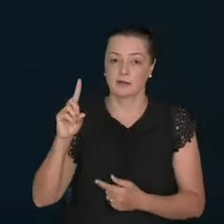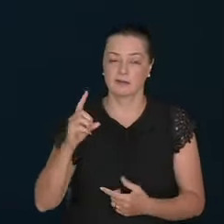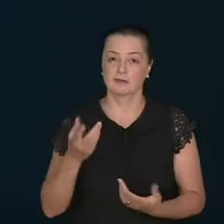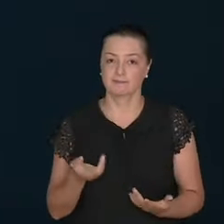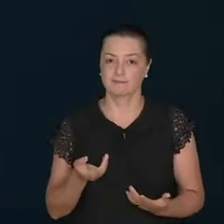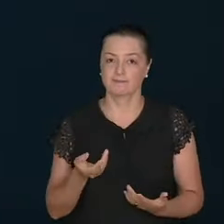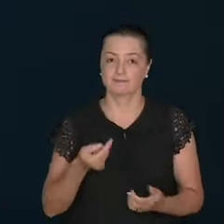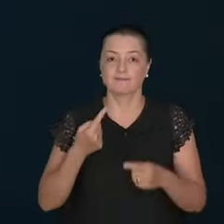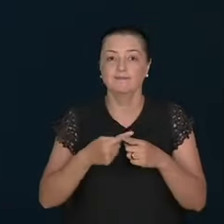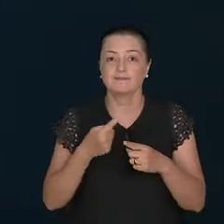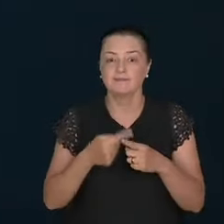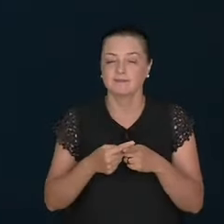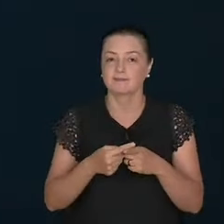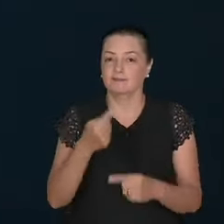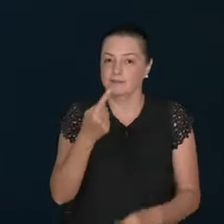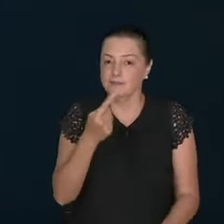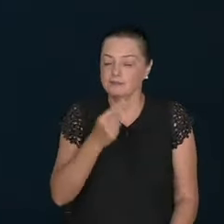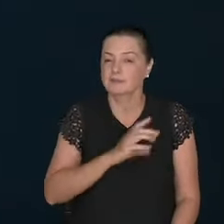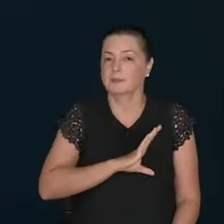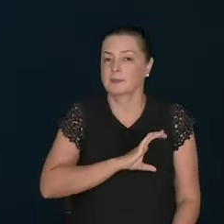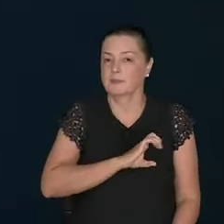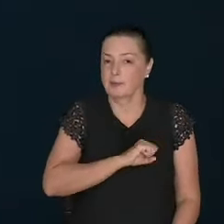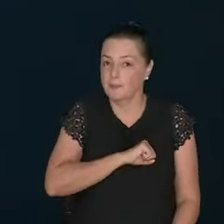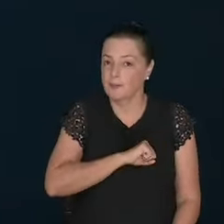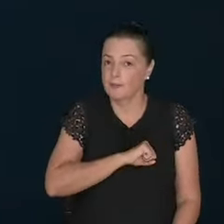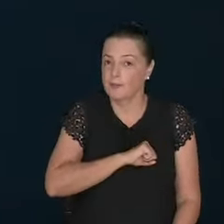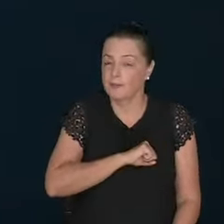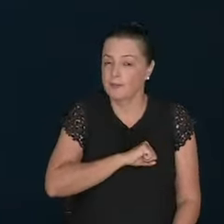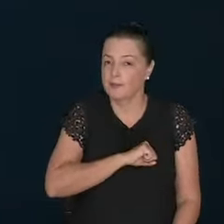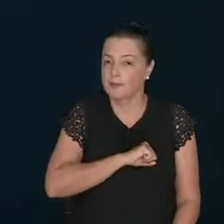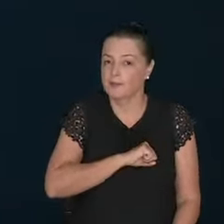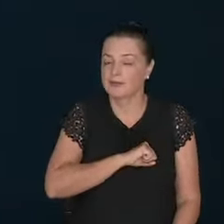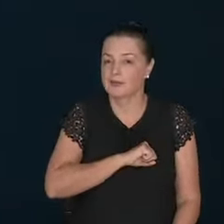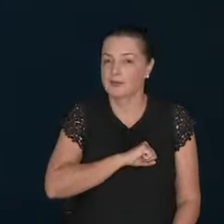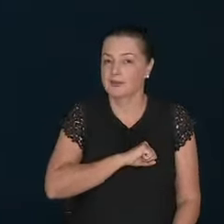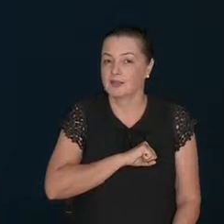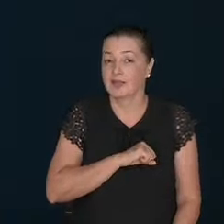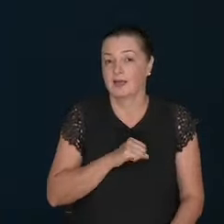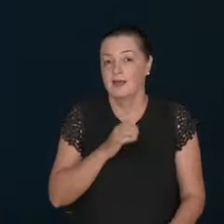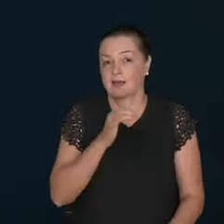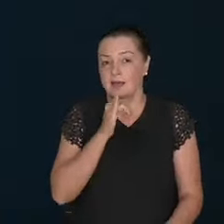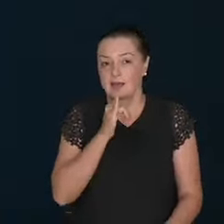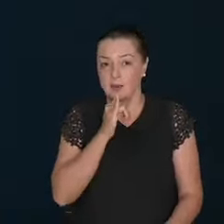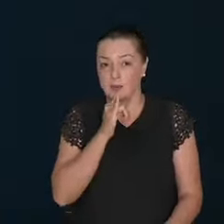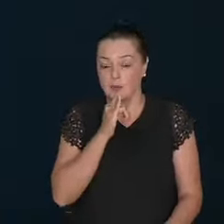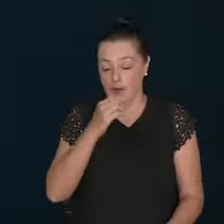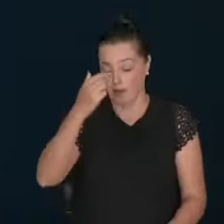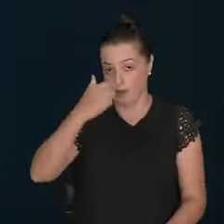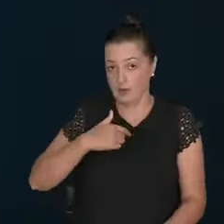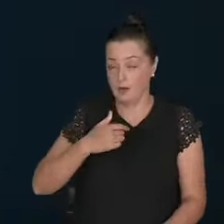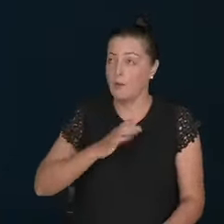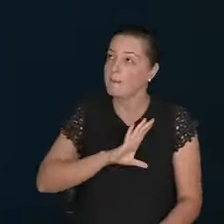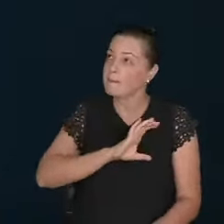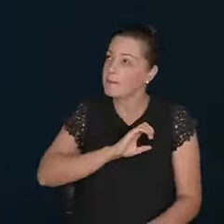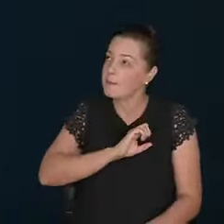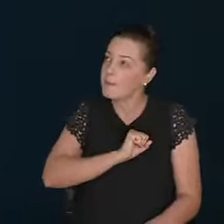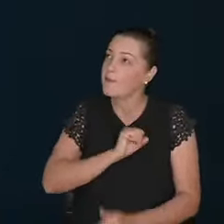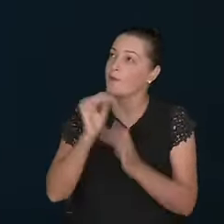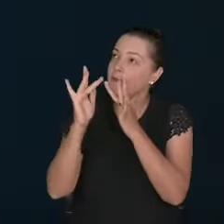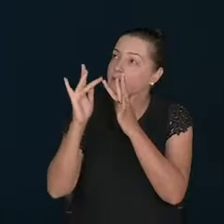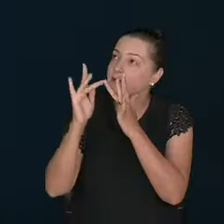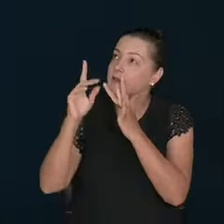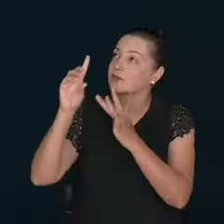with God. In the first love. I see. That the love that I have for the Lord Jesus.